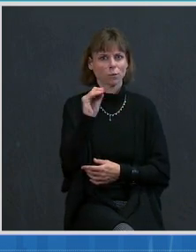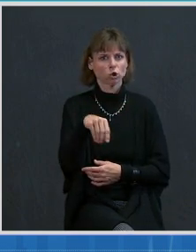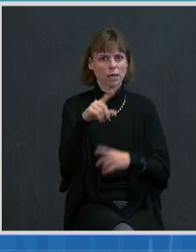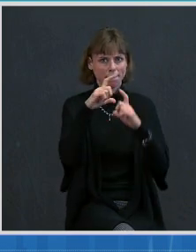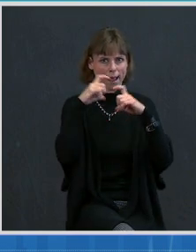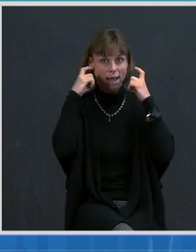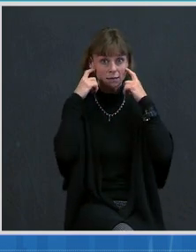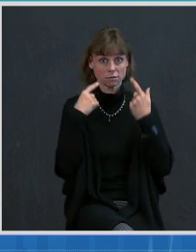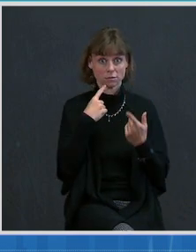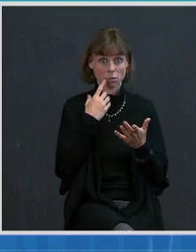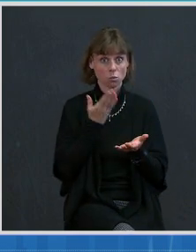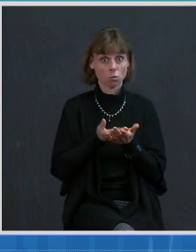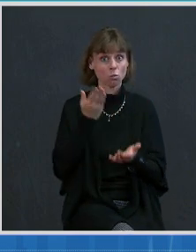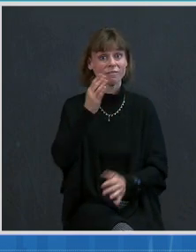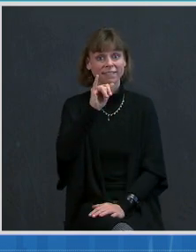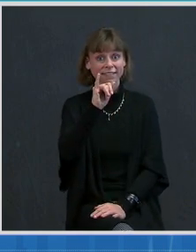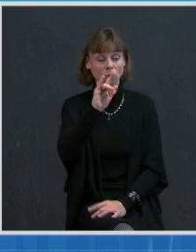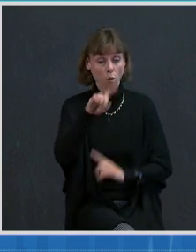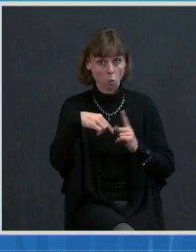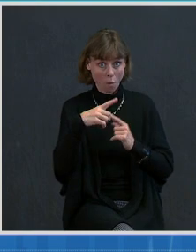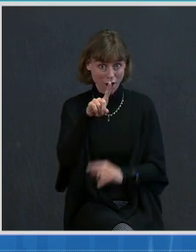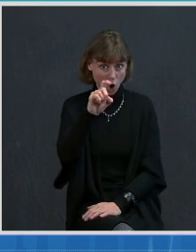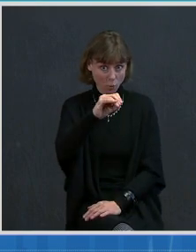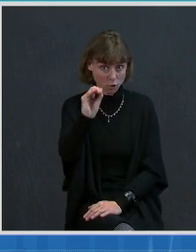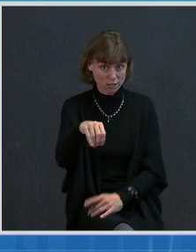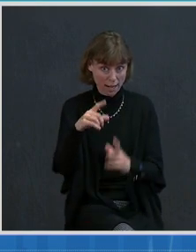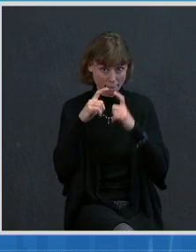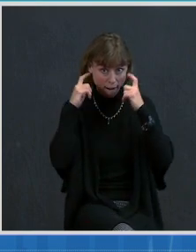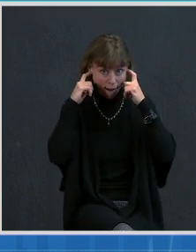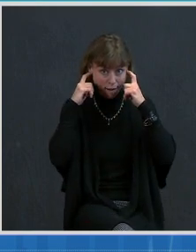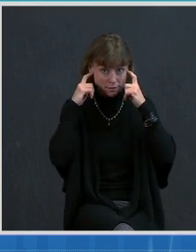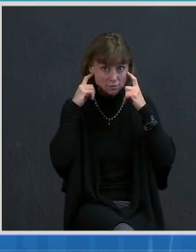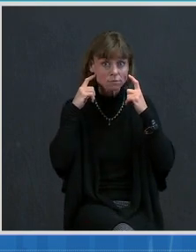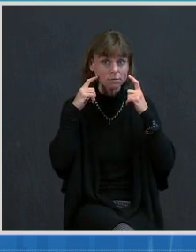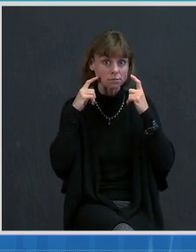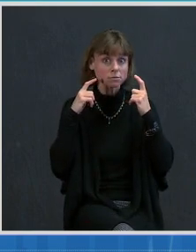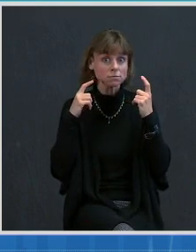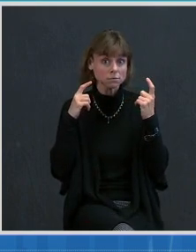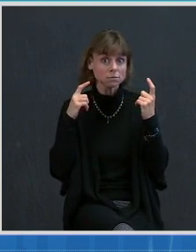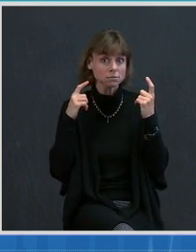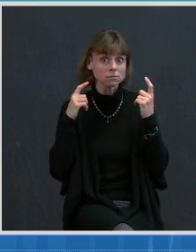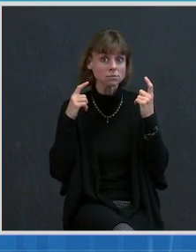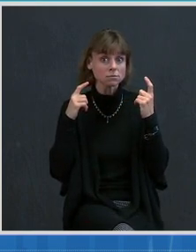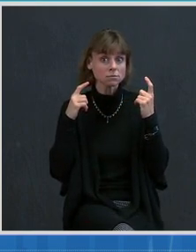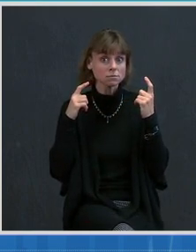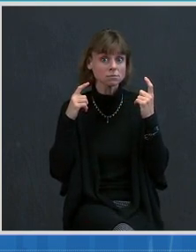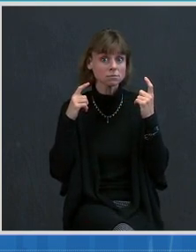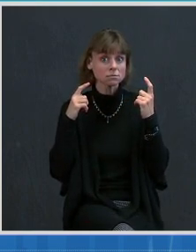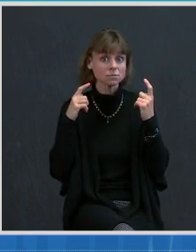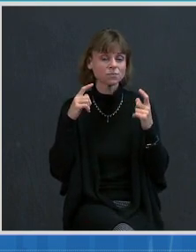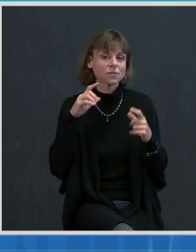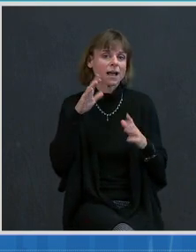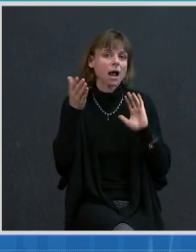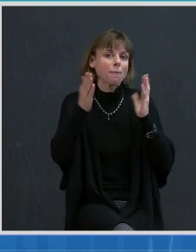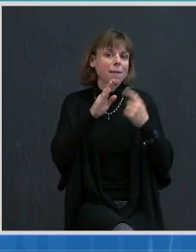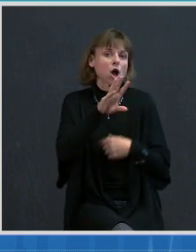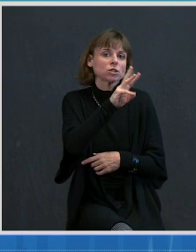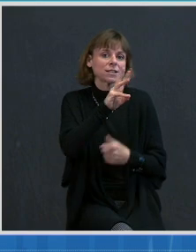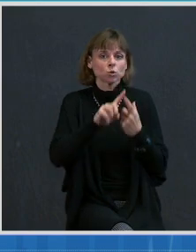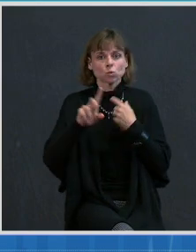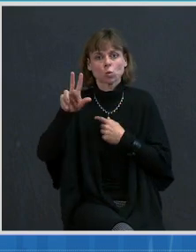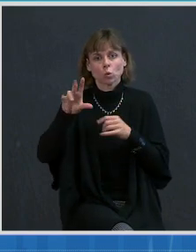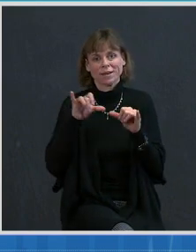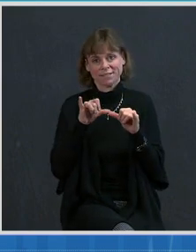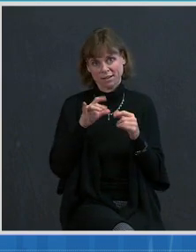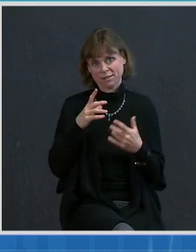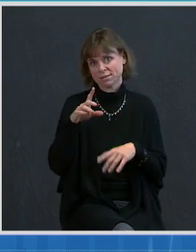when there was 100 percent mask wearing, had similar infection rates when ... at six feet versus three feet, as well as staff had